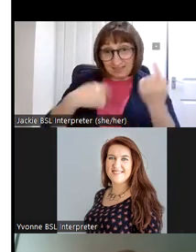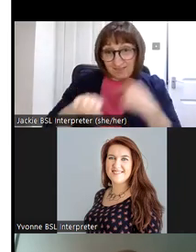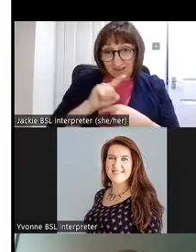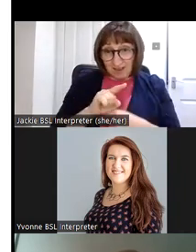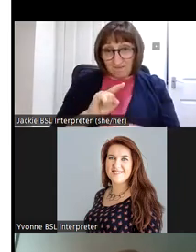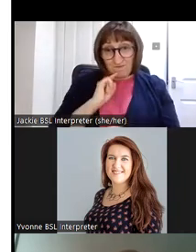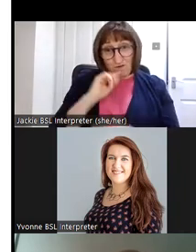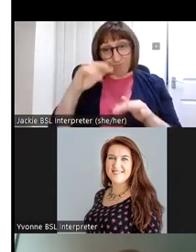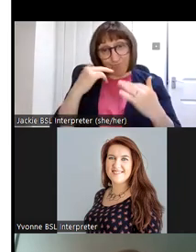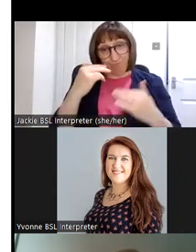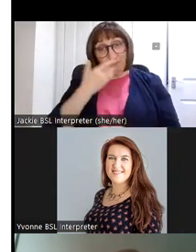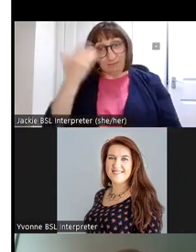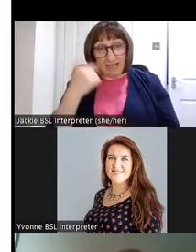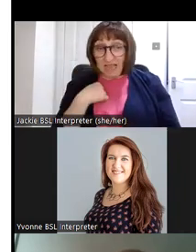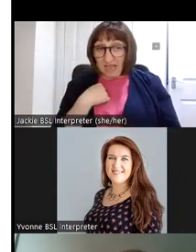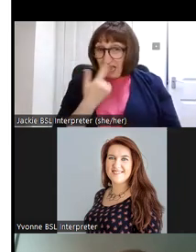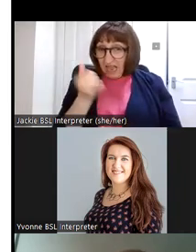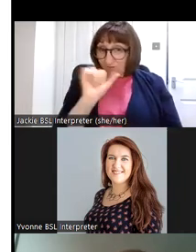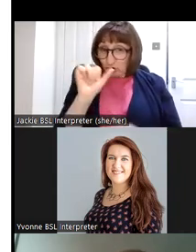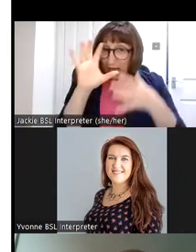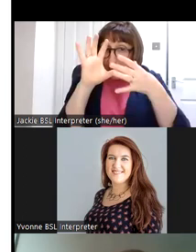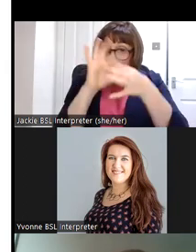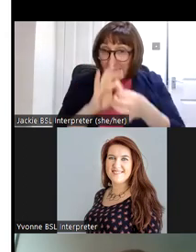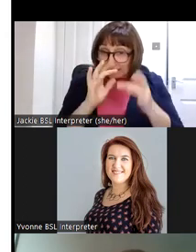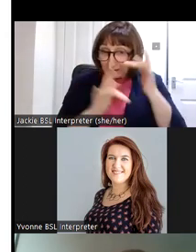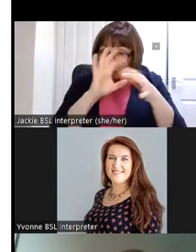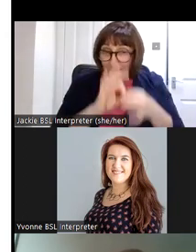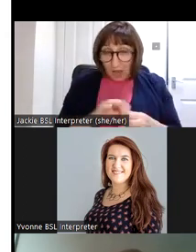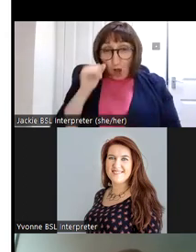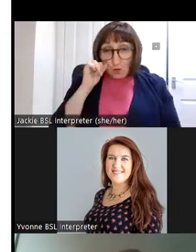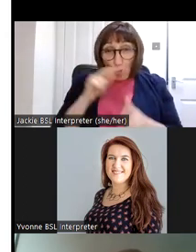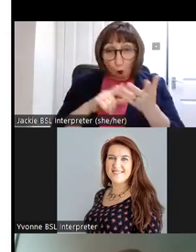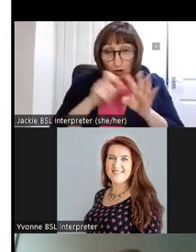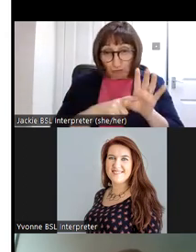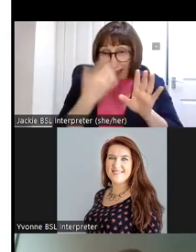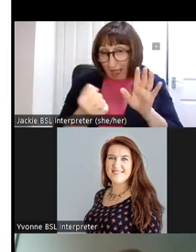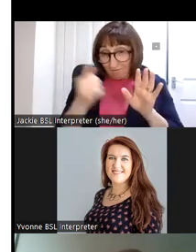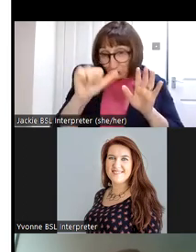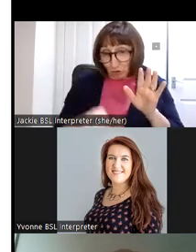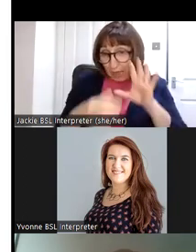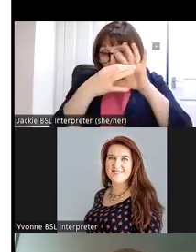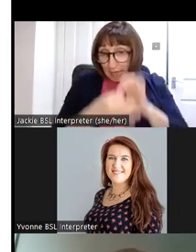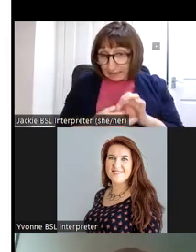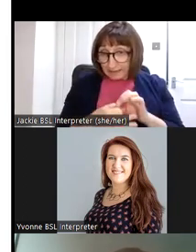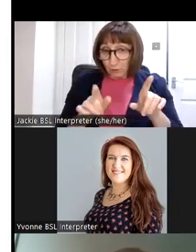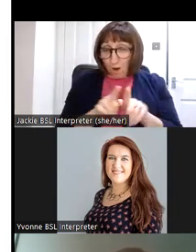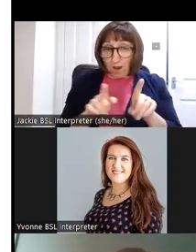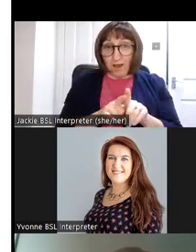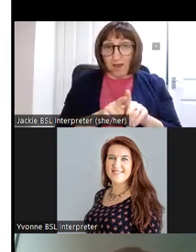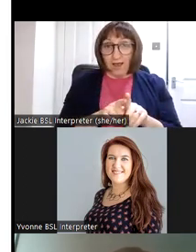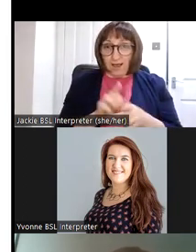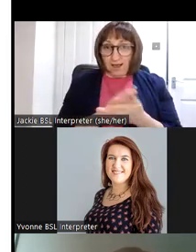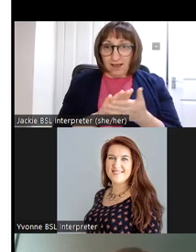listening um here's a few links that may be useful i know audrey will have them and i'll let you